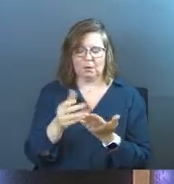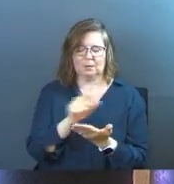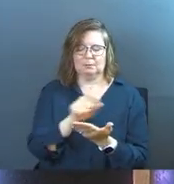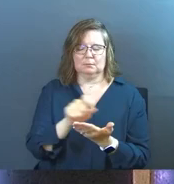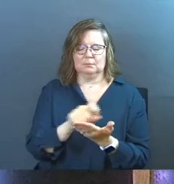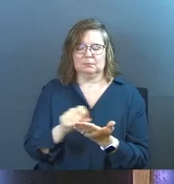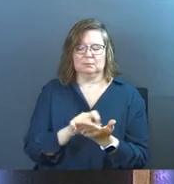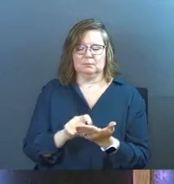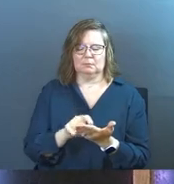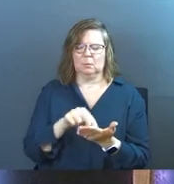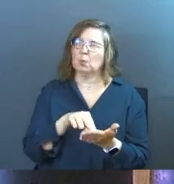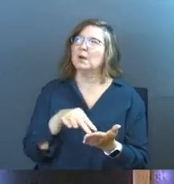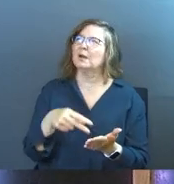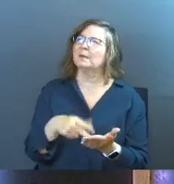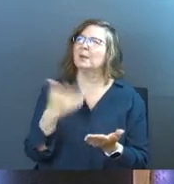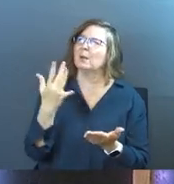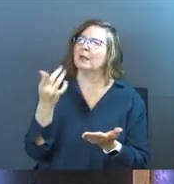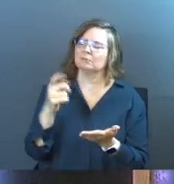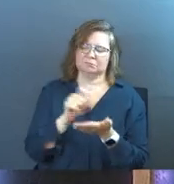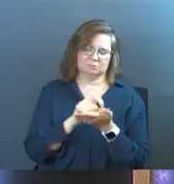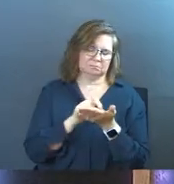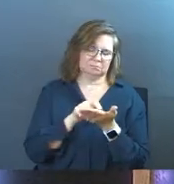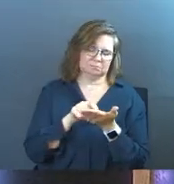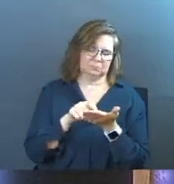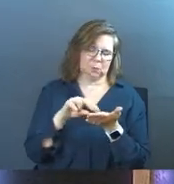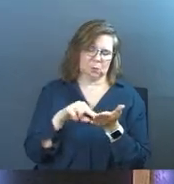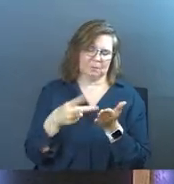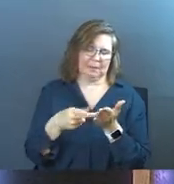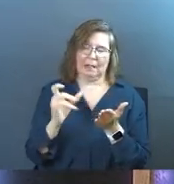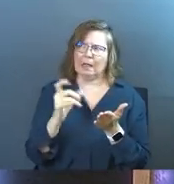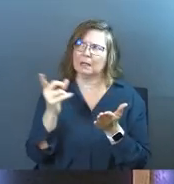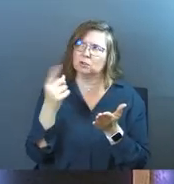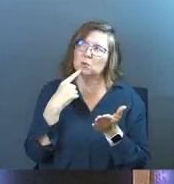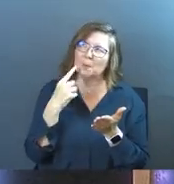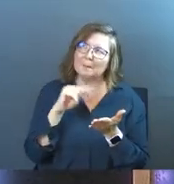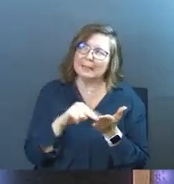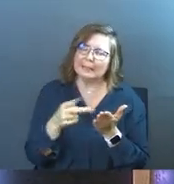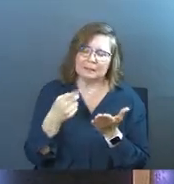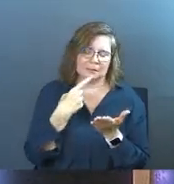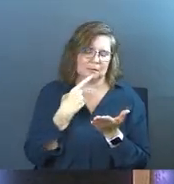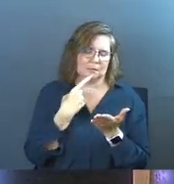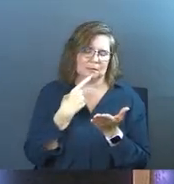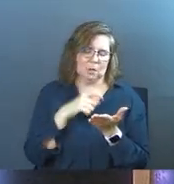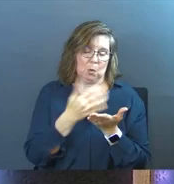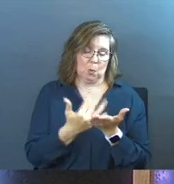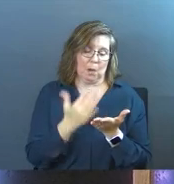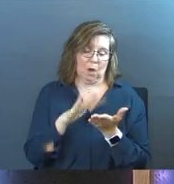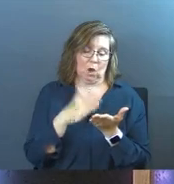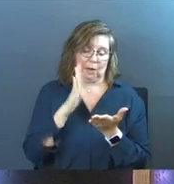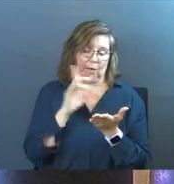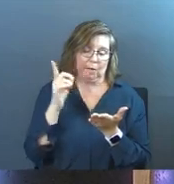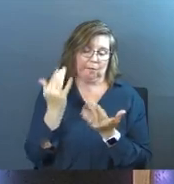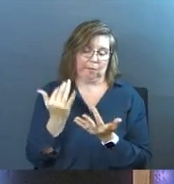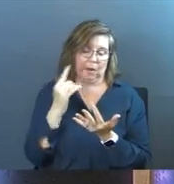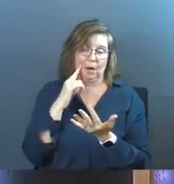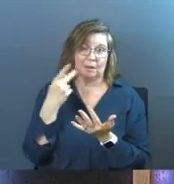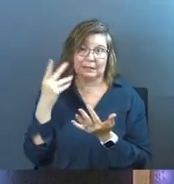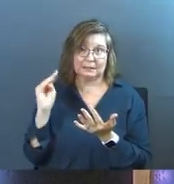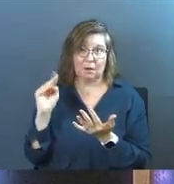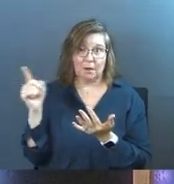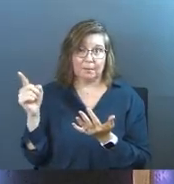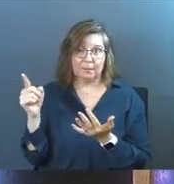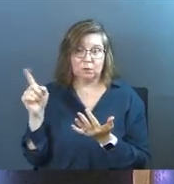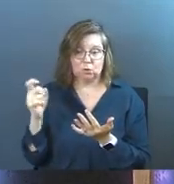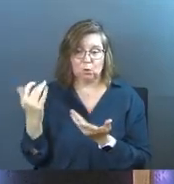and I start writing down. It's like, well, what do you mean? God, wait. What do you mean? Like, do you mean wait on God? Like it says in the Psalms,